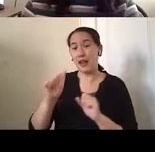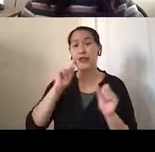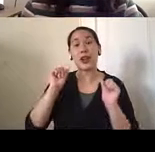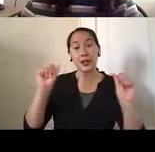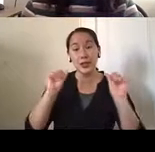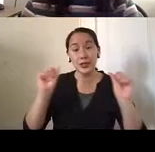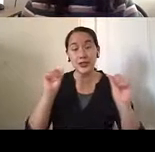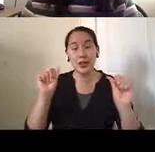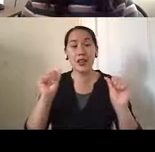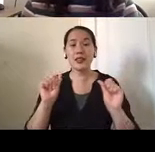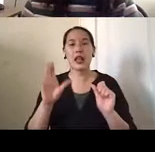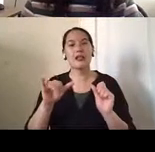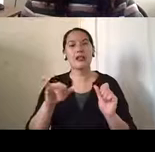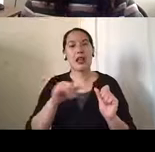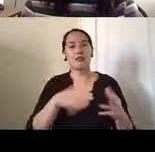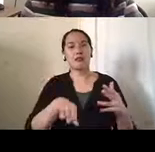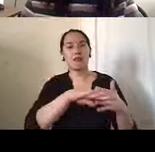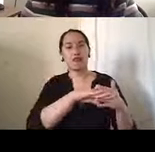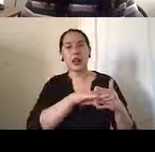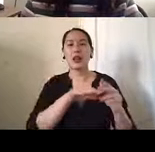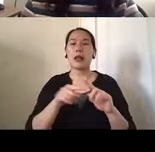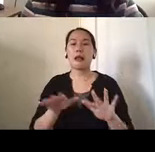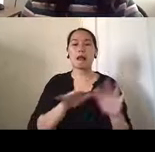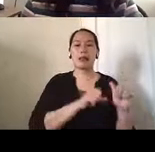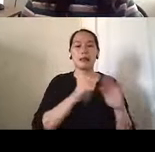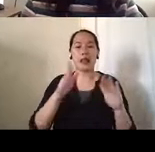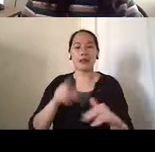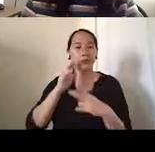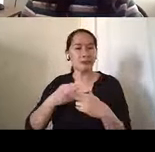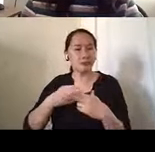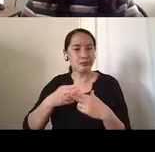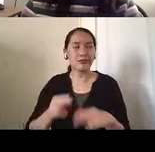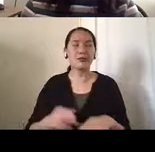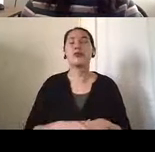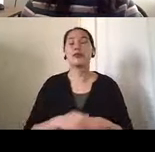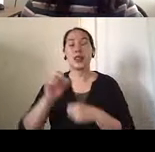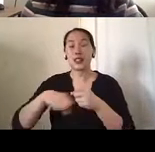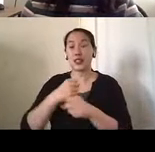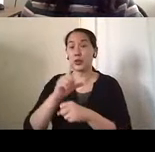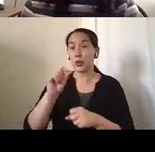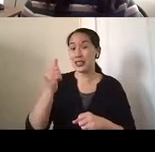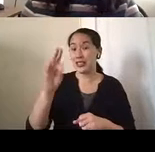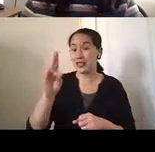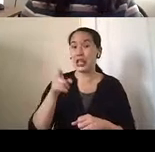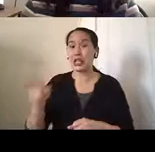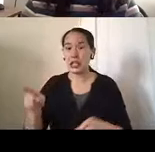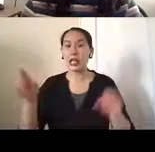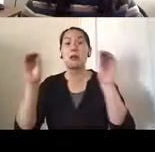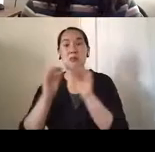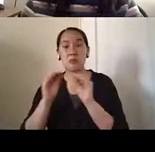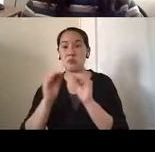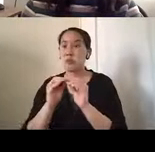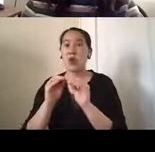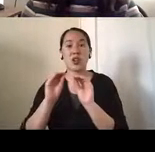way of a break and to spend some time out of the house. Um, in 2017, he began to be more disinhibited, you know,